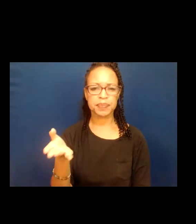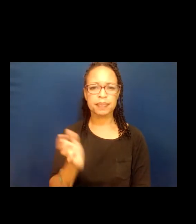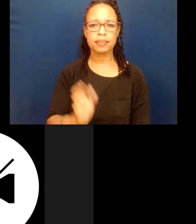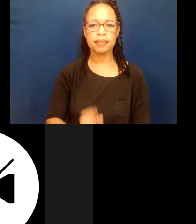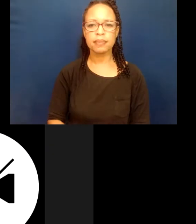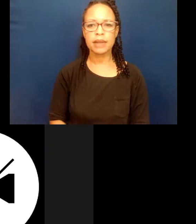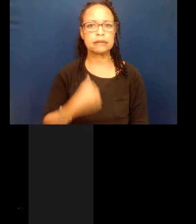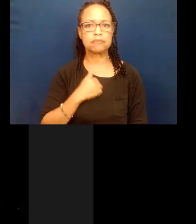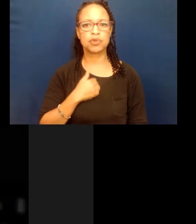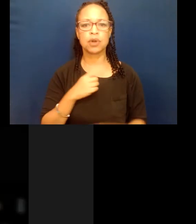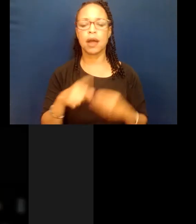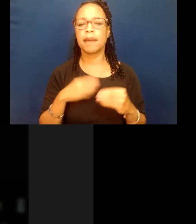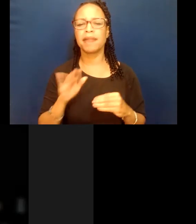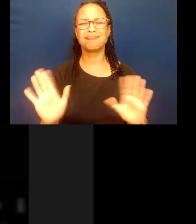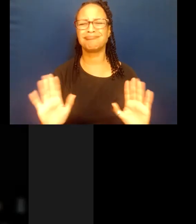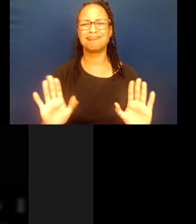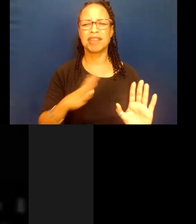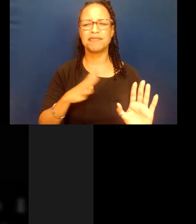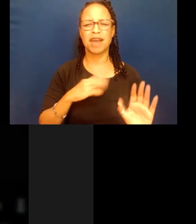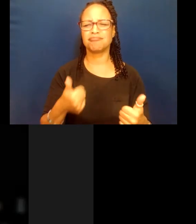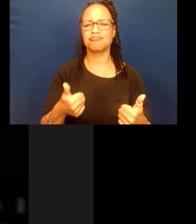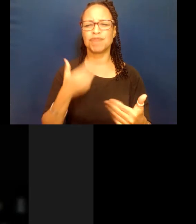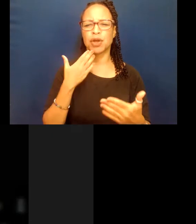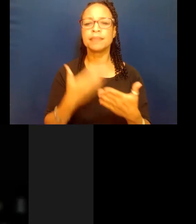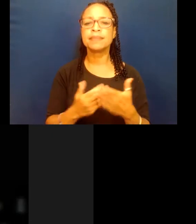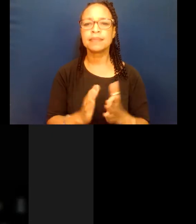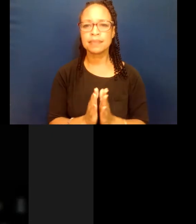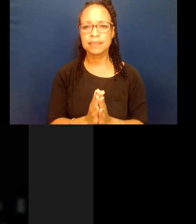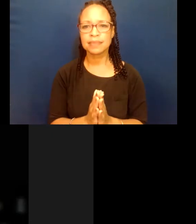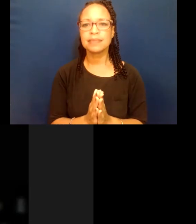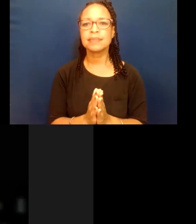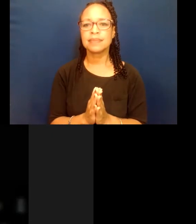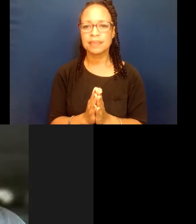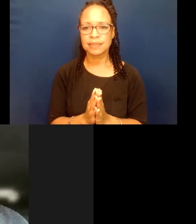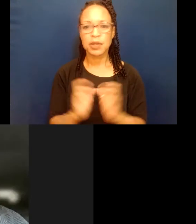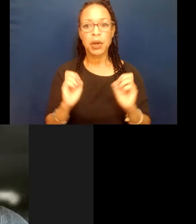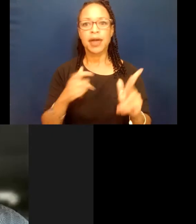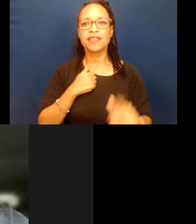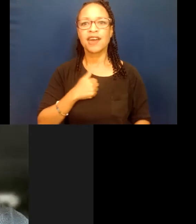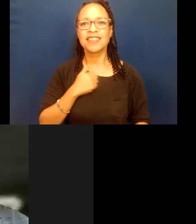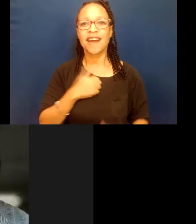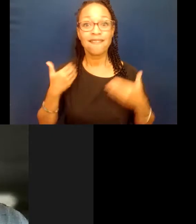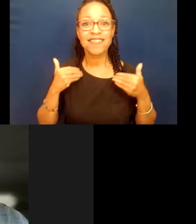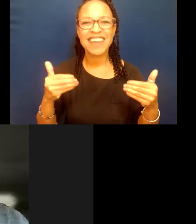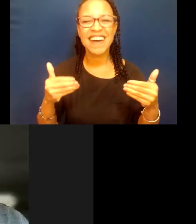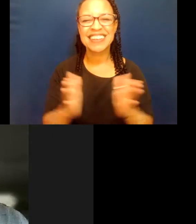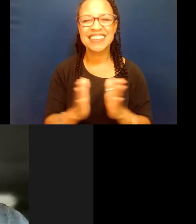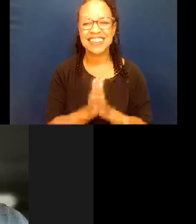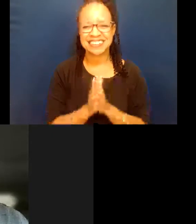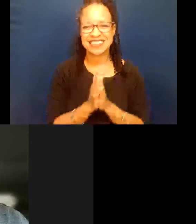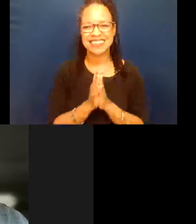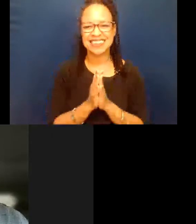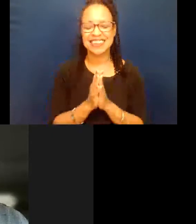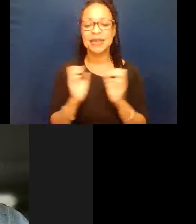Sorry about that. No, no, you're good. good? Okay, great. Sorry about that. No, just go ahead. There we go. There we go.